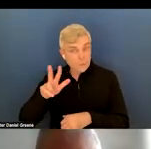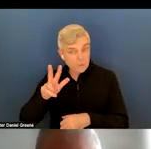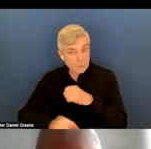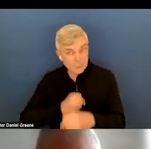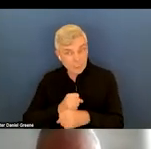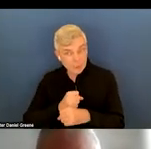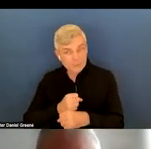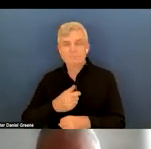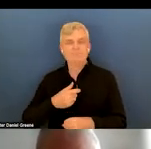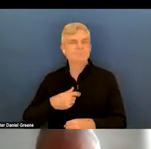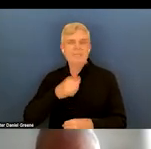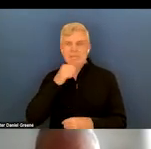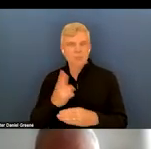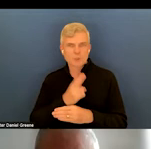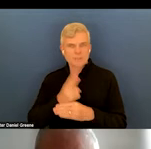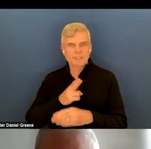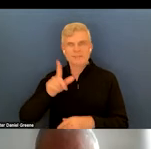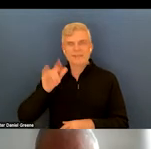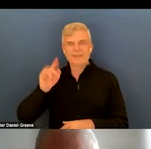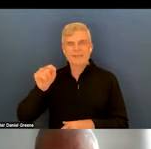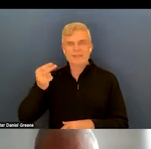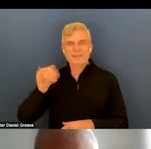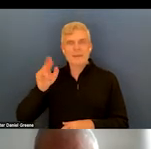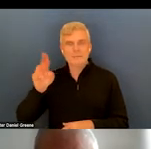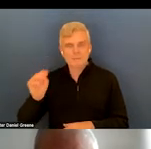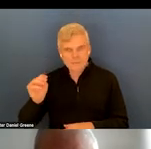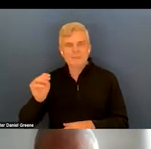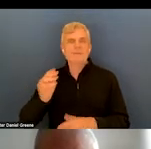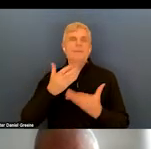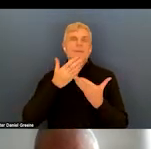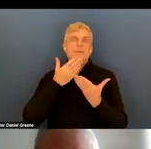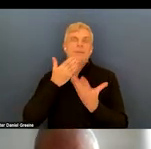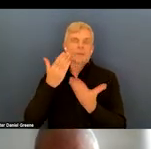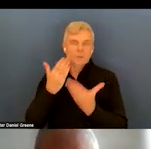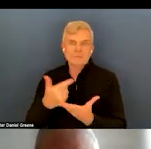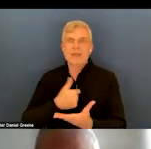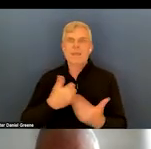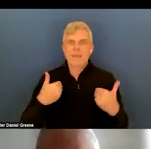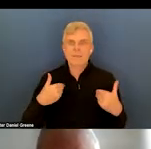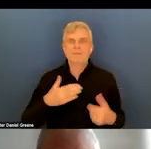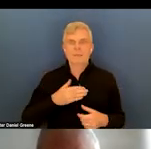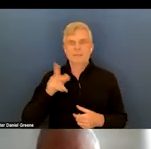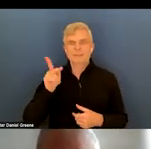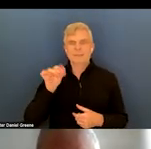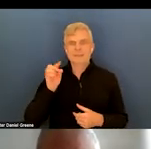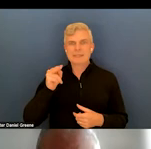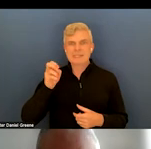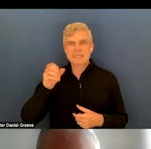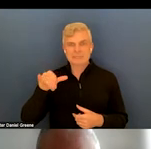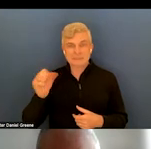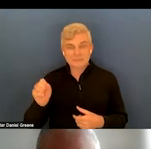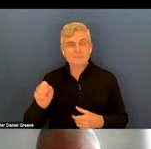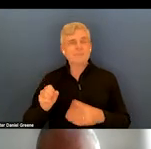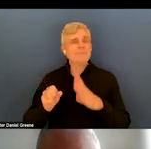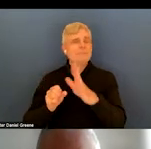my kidneys, thank goodness. And I'm just letting people know that integrated care can't be more